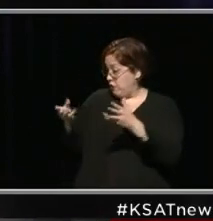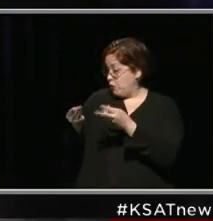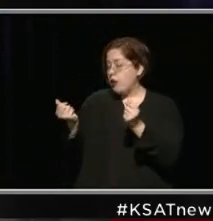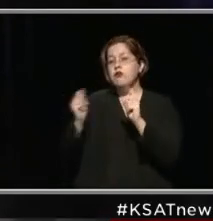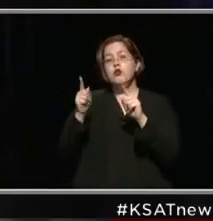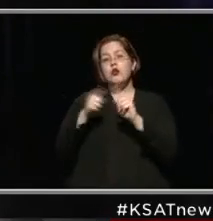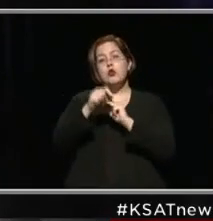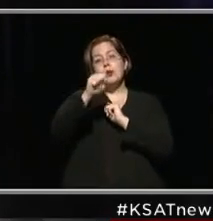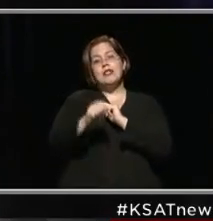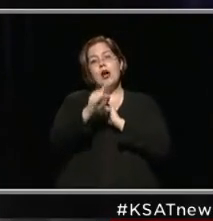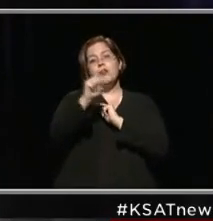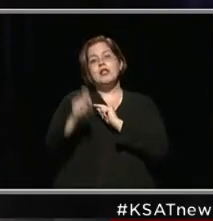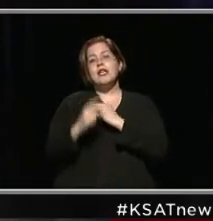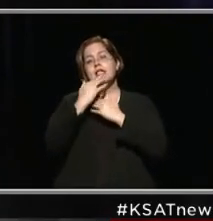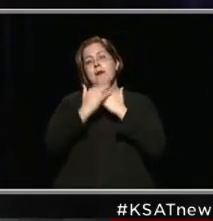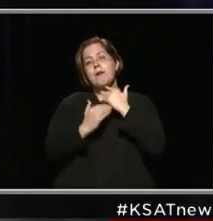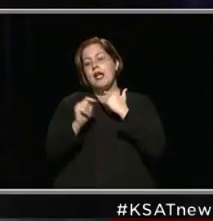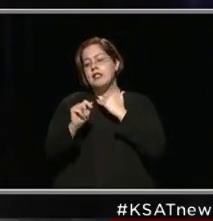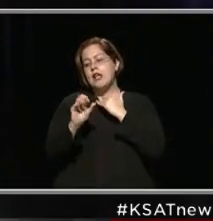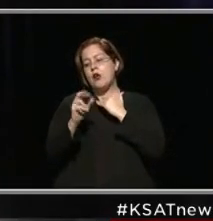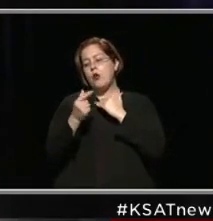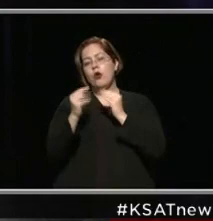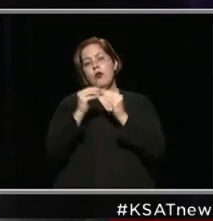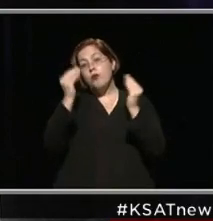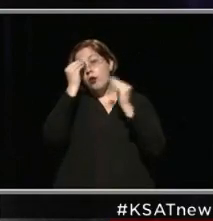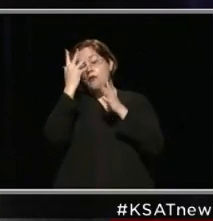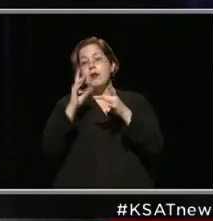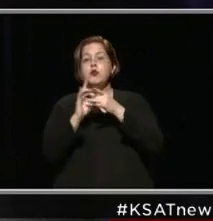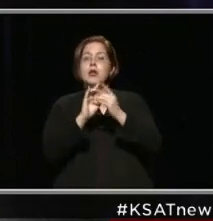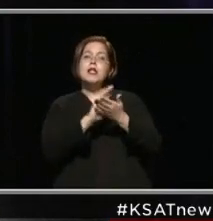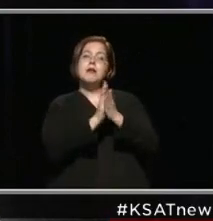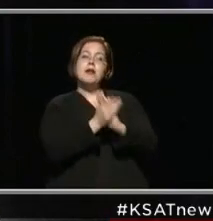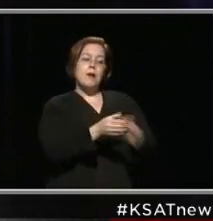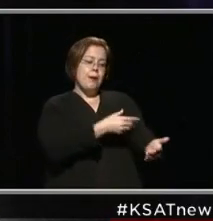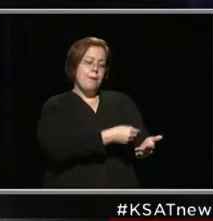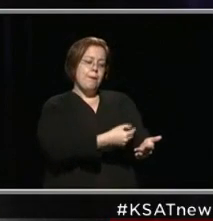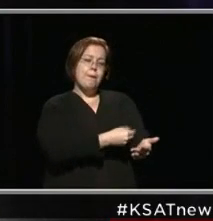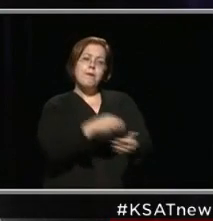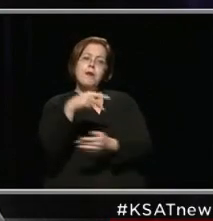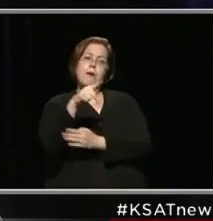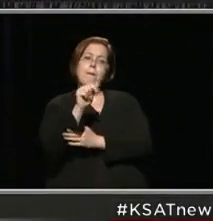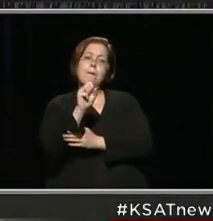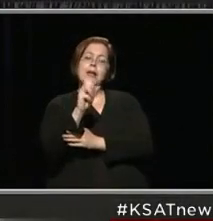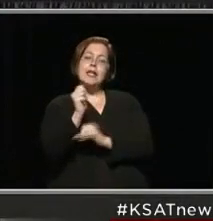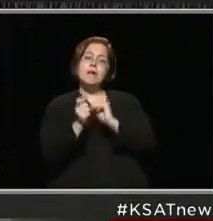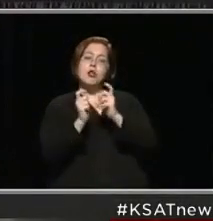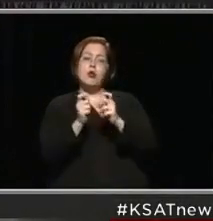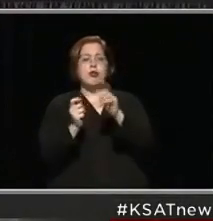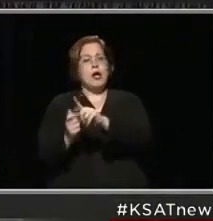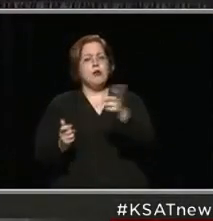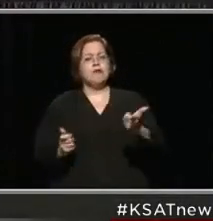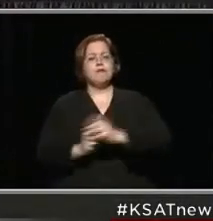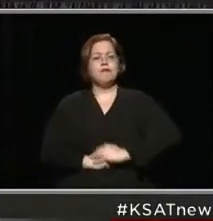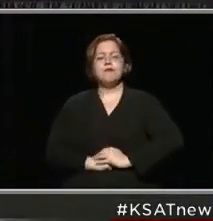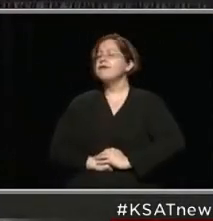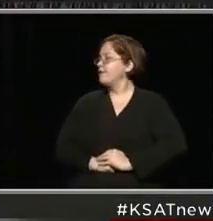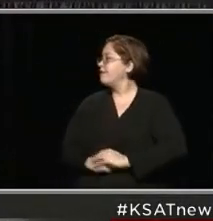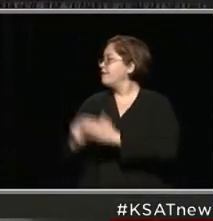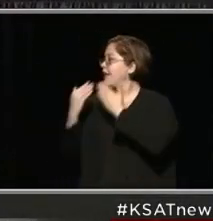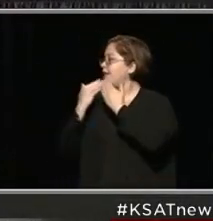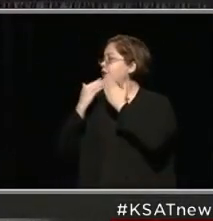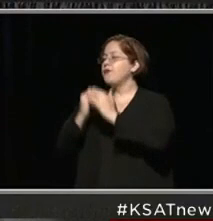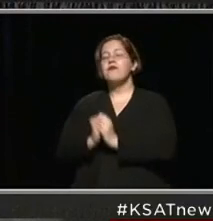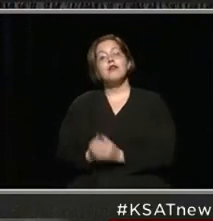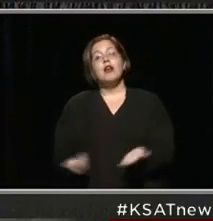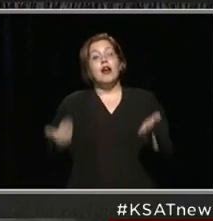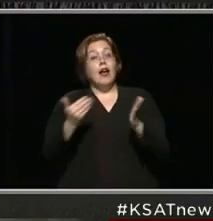to SouthTexasBlood.org for more information about becoming a plasma donor. I'm going to turn it over now to Commissioner Rodriguez. Thank you, Mayor. And